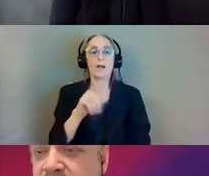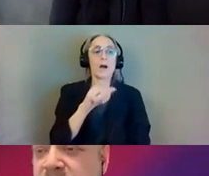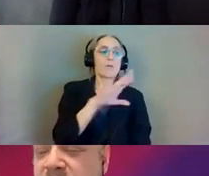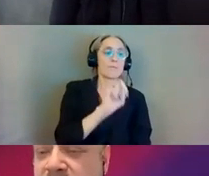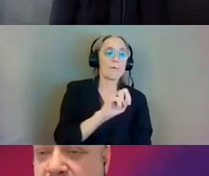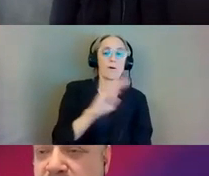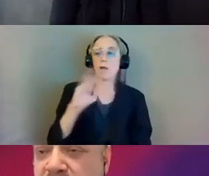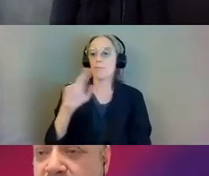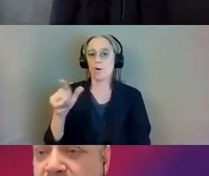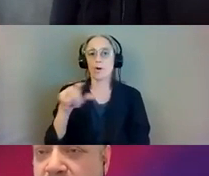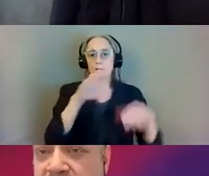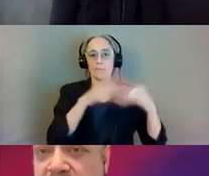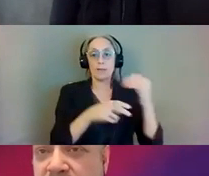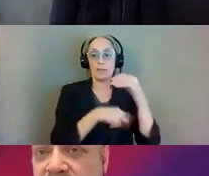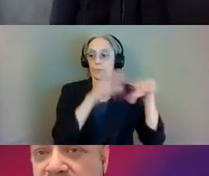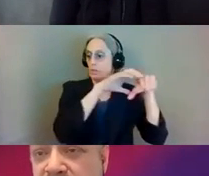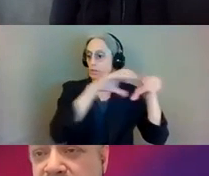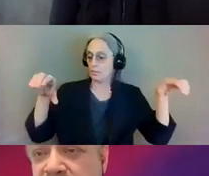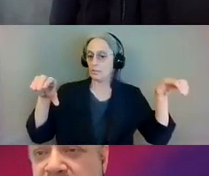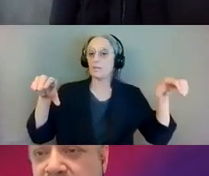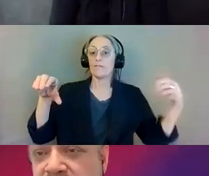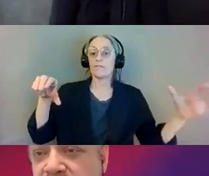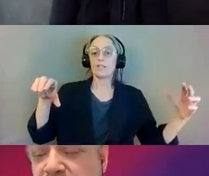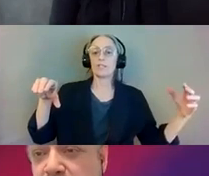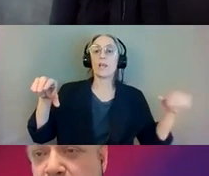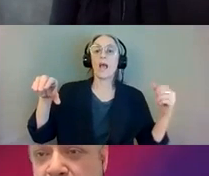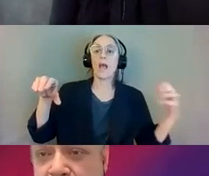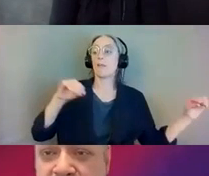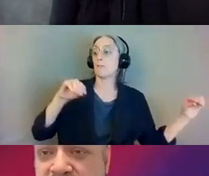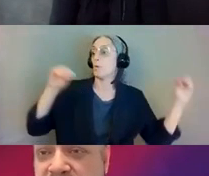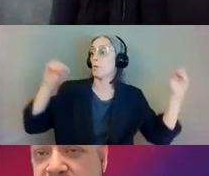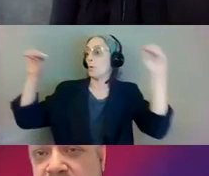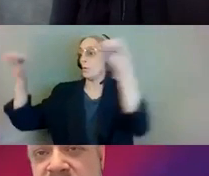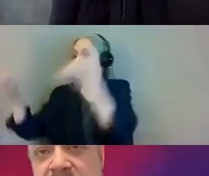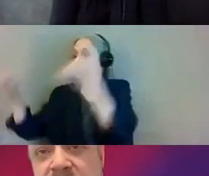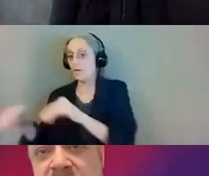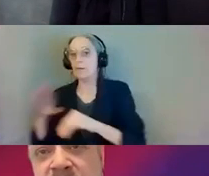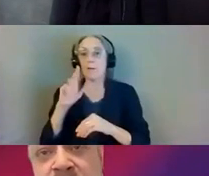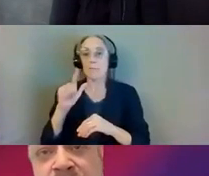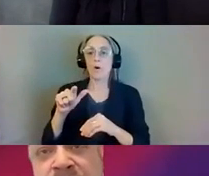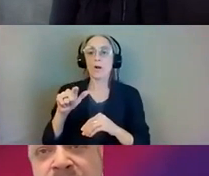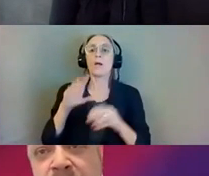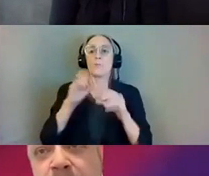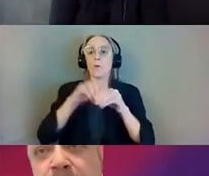and then we move our loading bay operation down to balmoral and continue on south